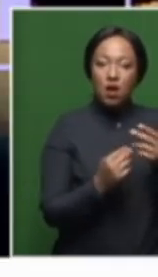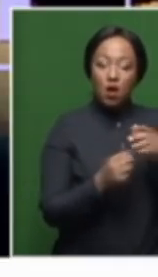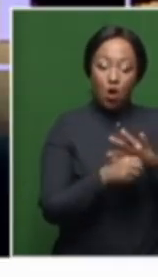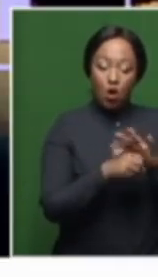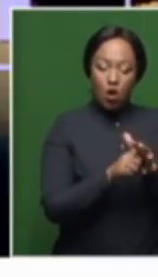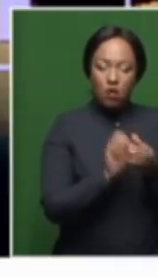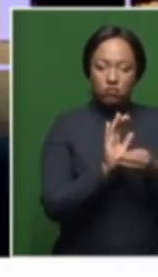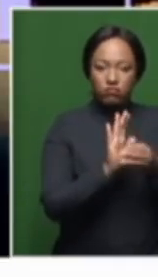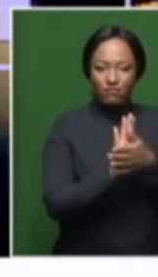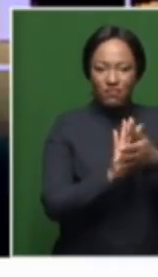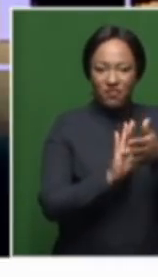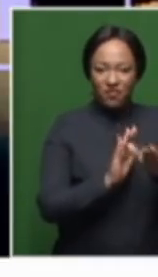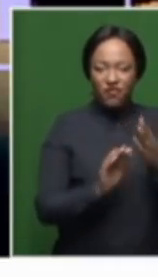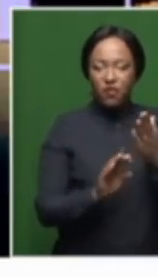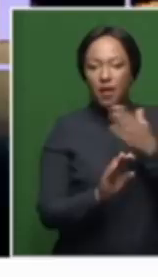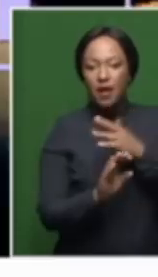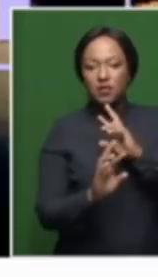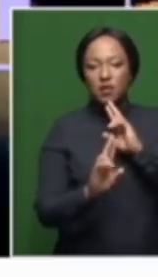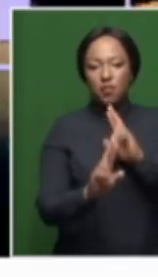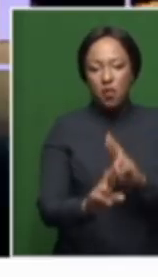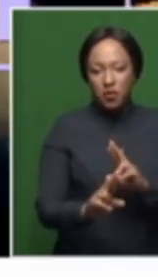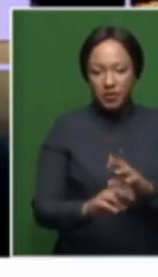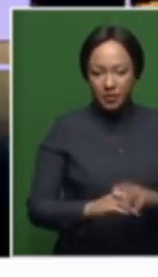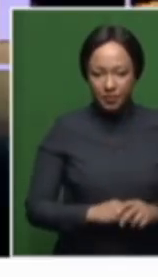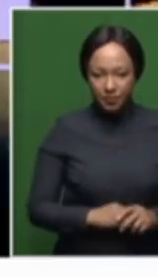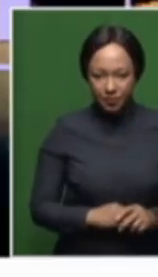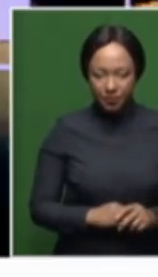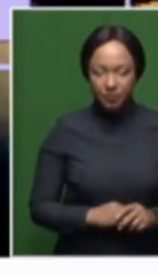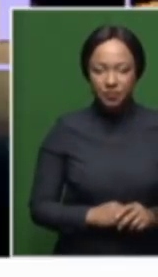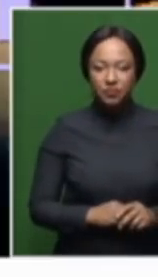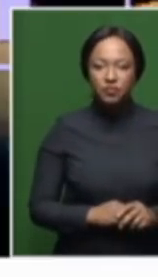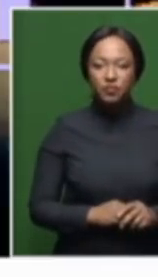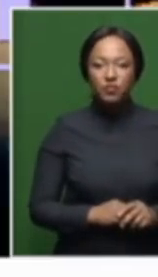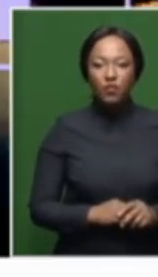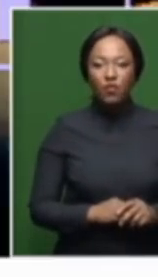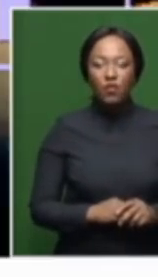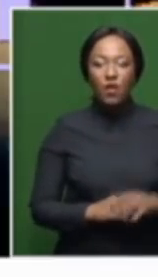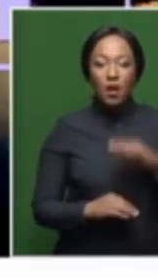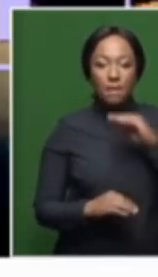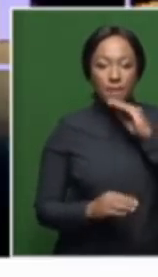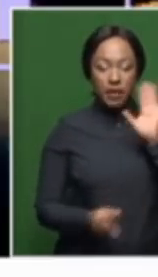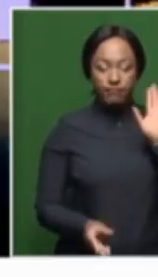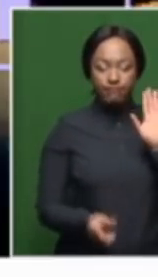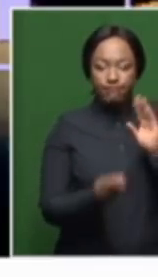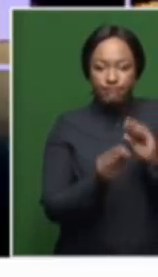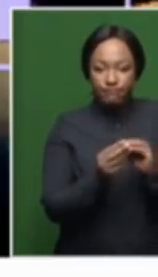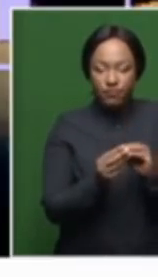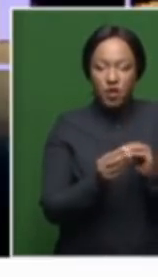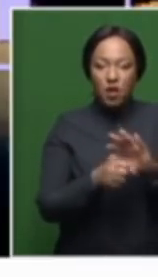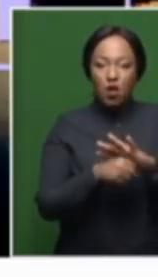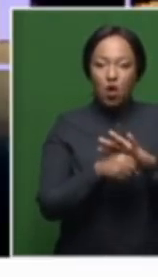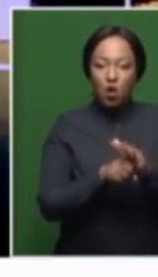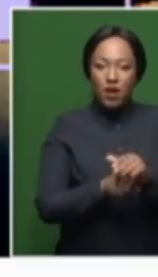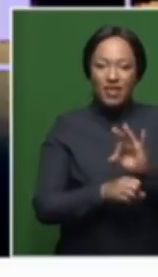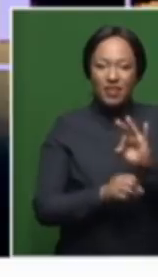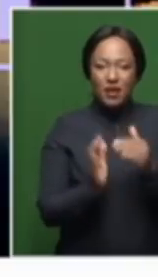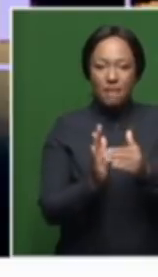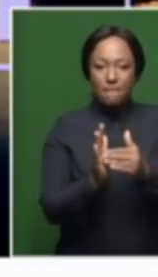infections in the country in the last 24-hour reporting cycle. Now this takes the total number of cases to over 3